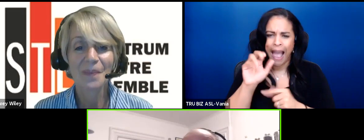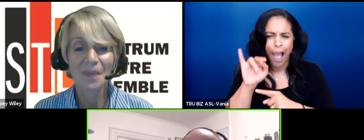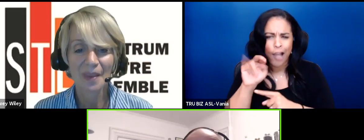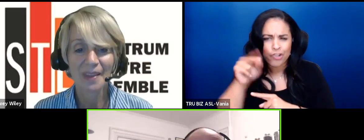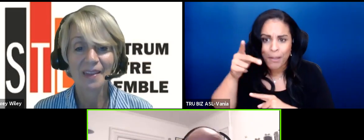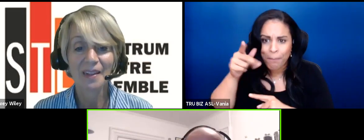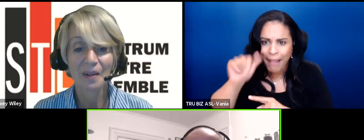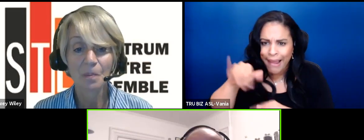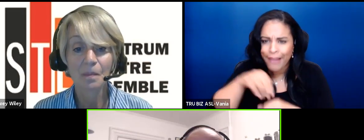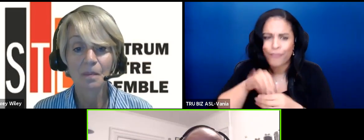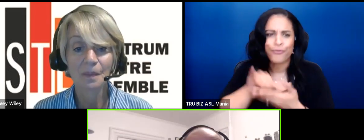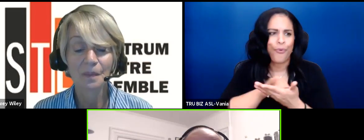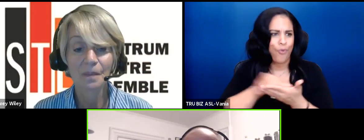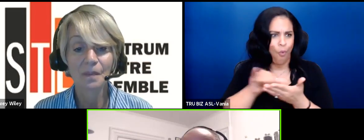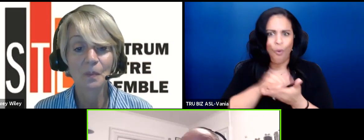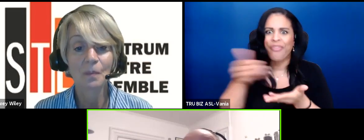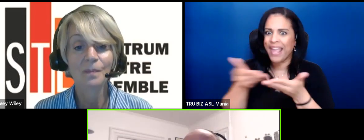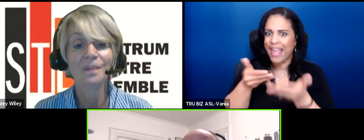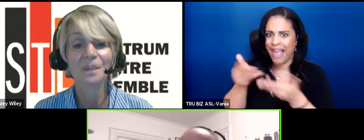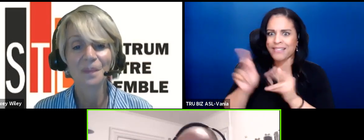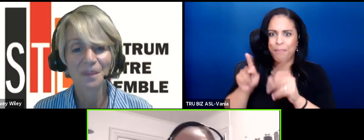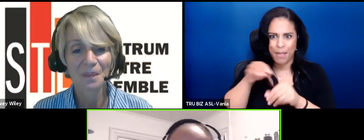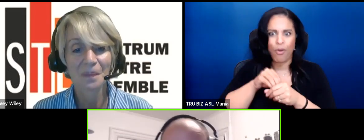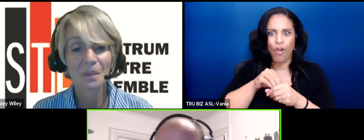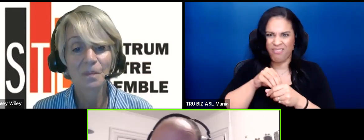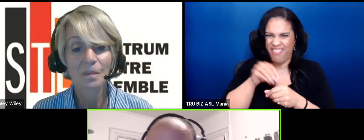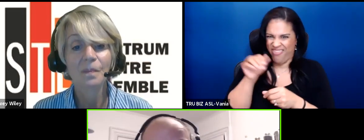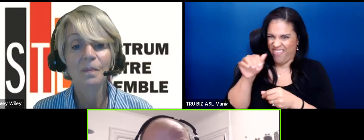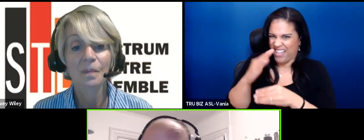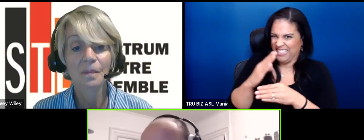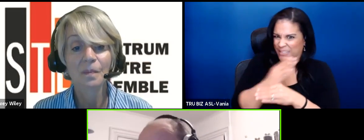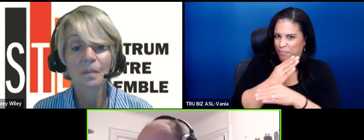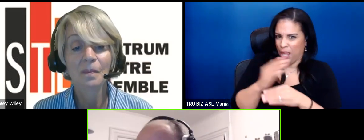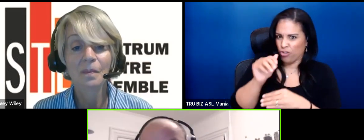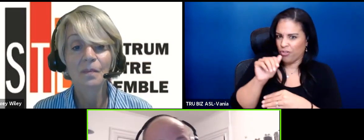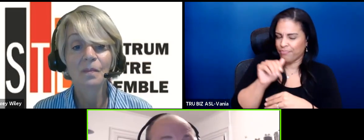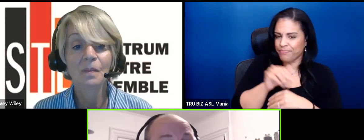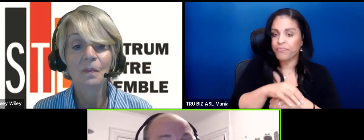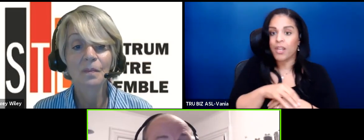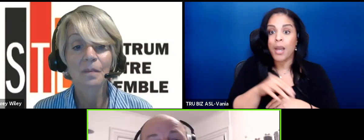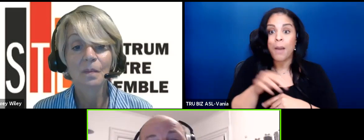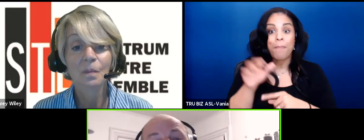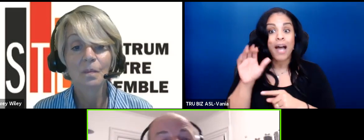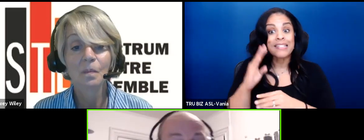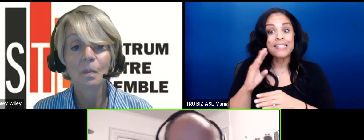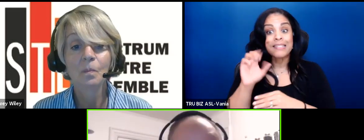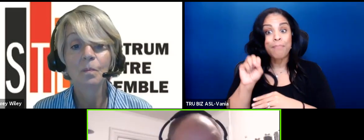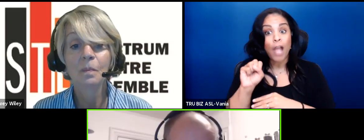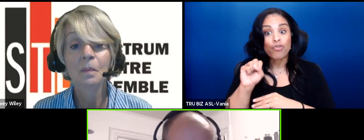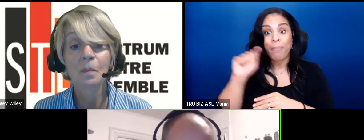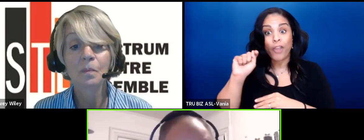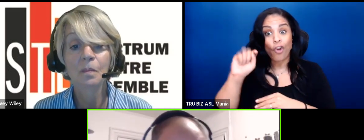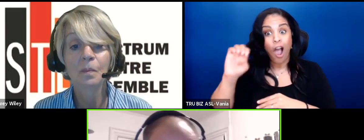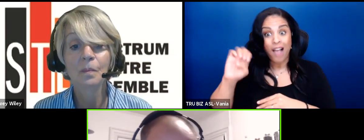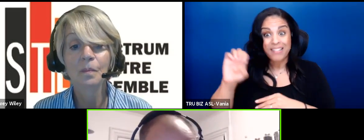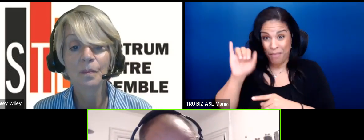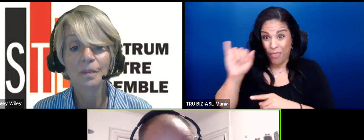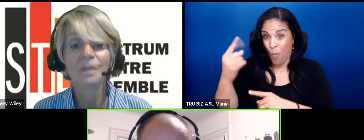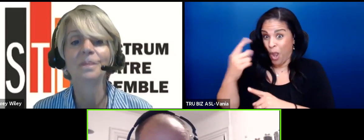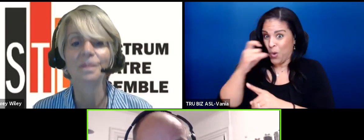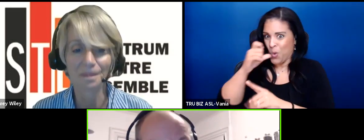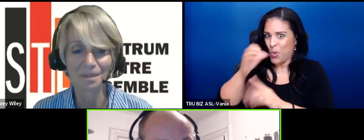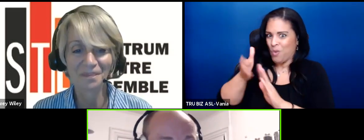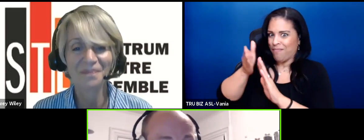York which were casting people on the spectrum but spectrum theater ensemble is the first one in which the people who are running it are neurodiverse